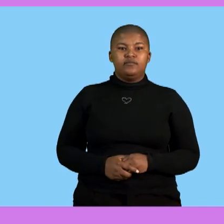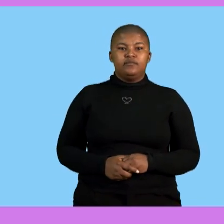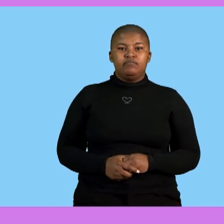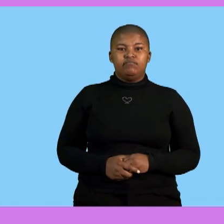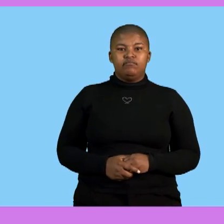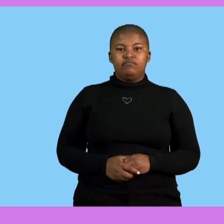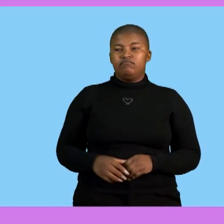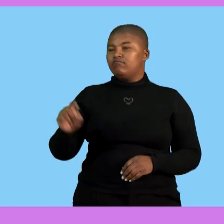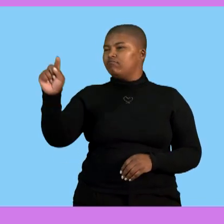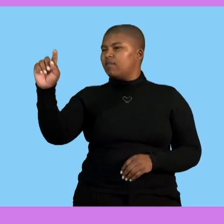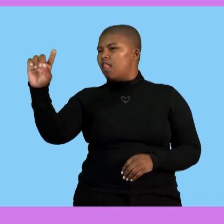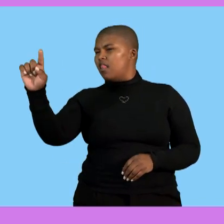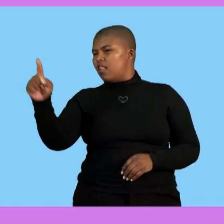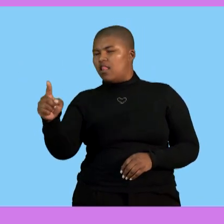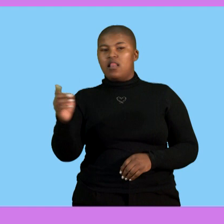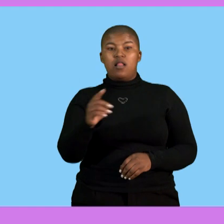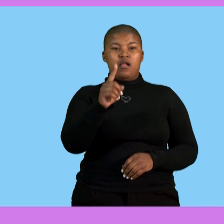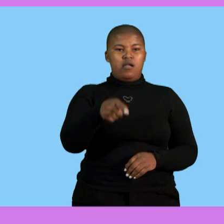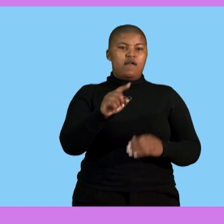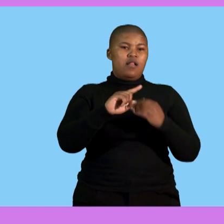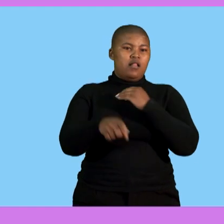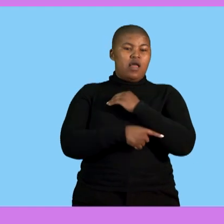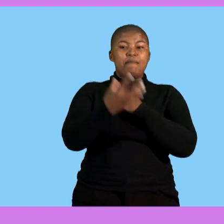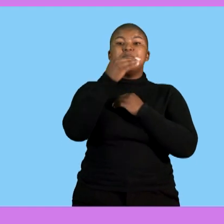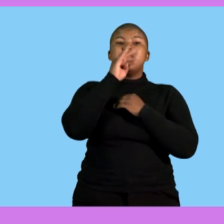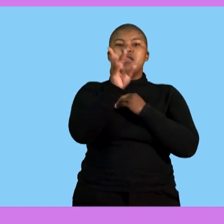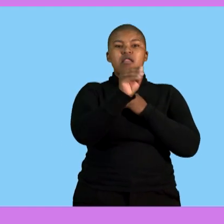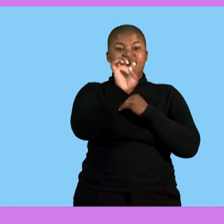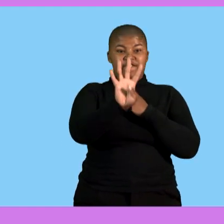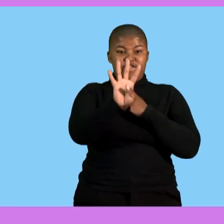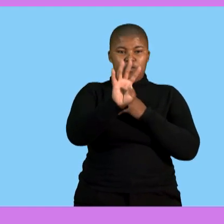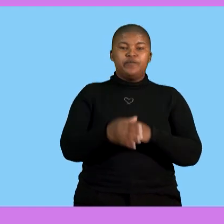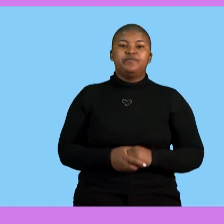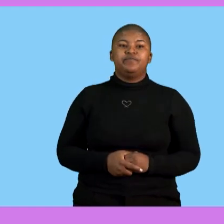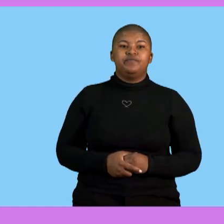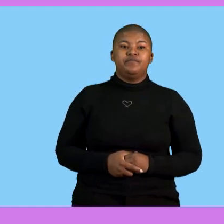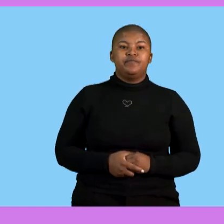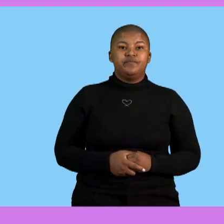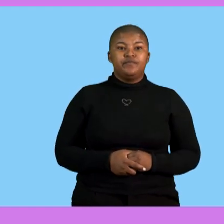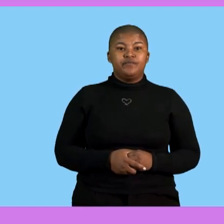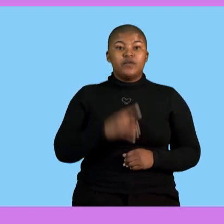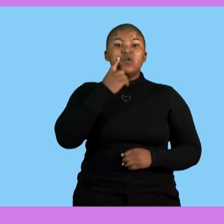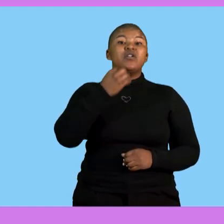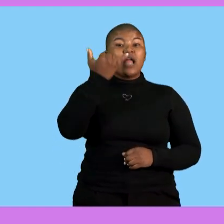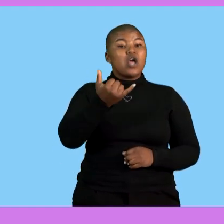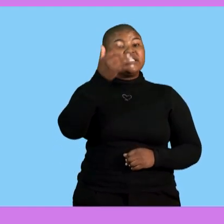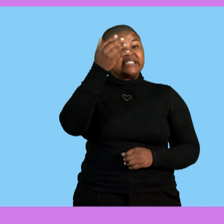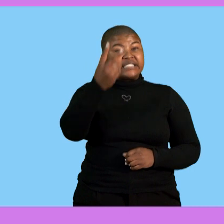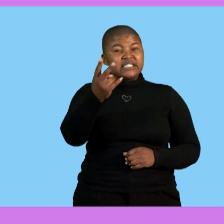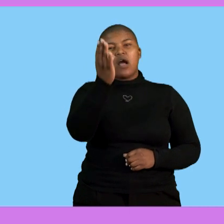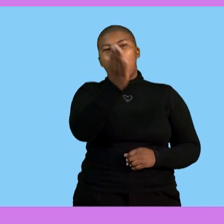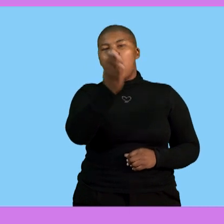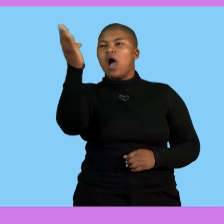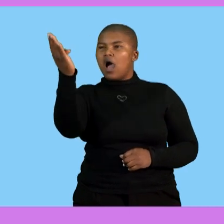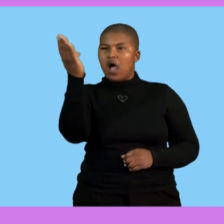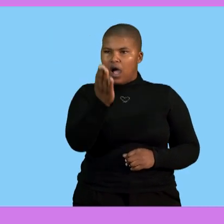And lastly it's four. So now you can see that as you cancel them out, you are